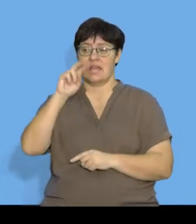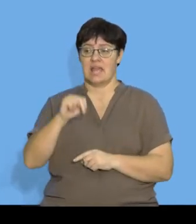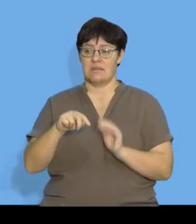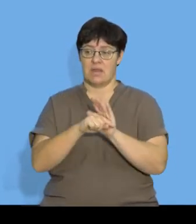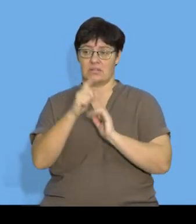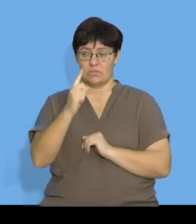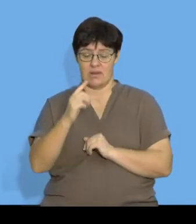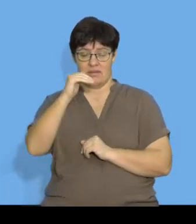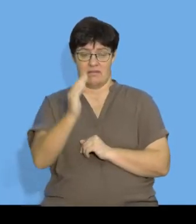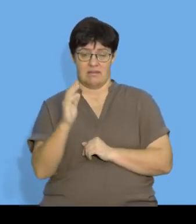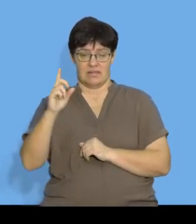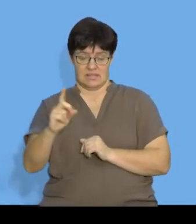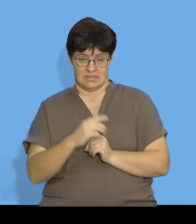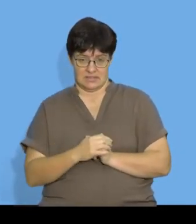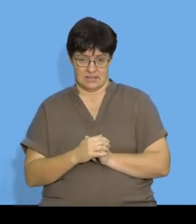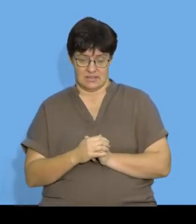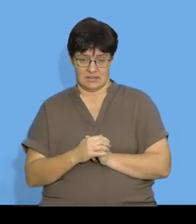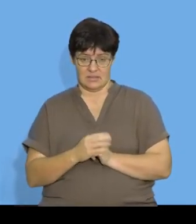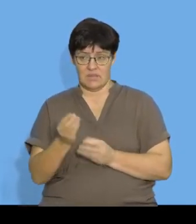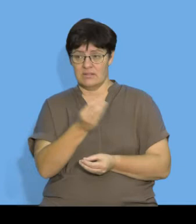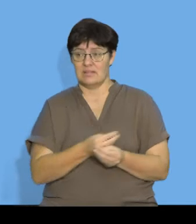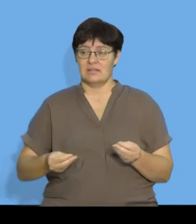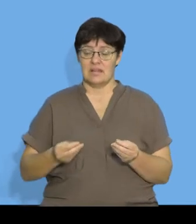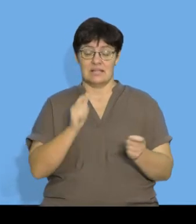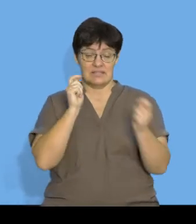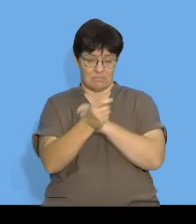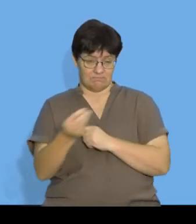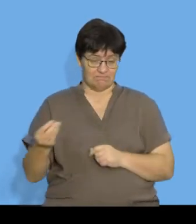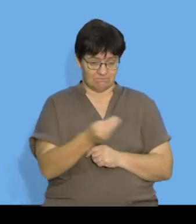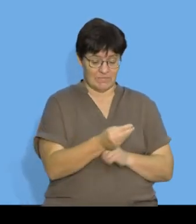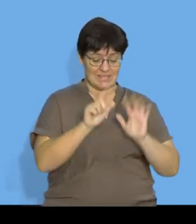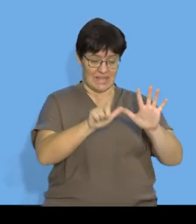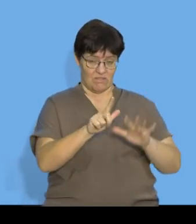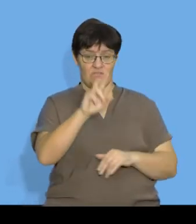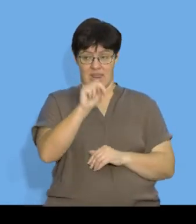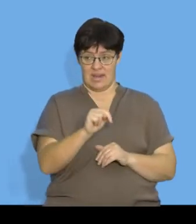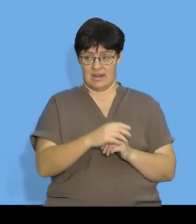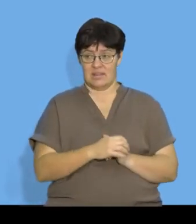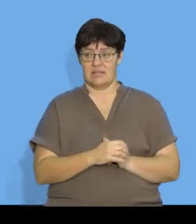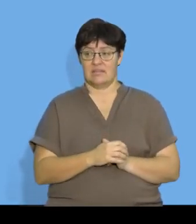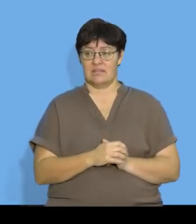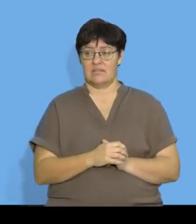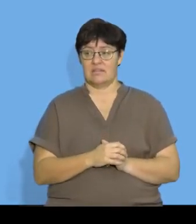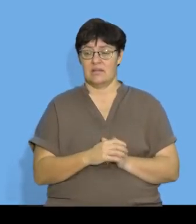N minus 1 D I would substitute in the 7 for the N